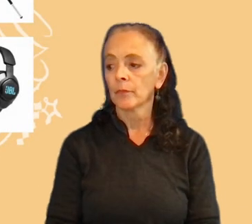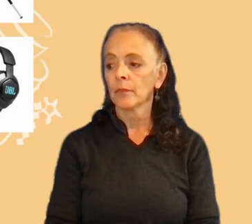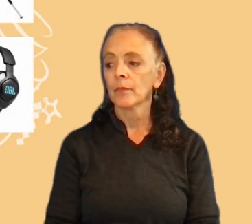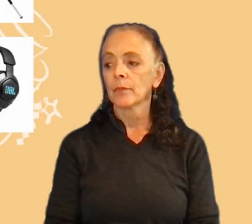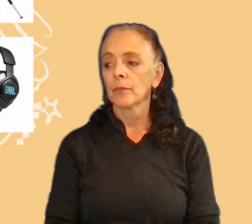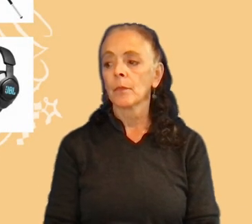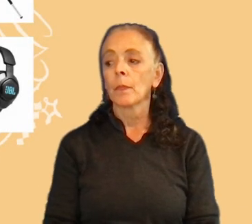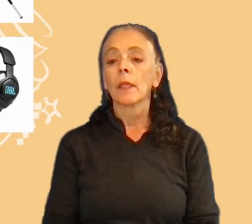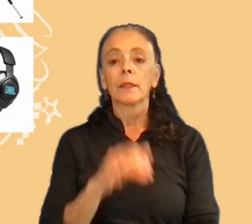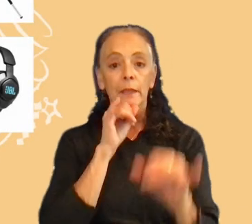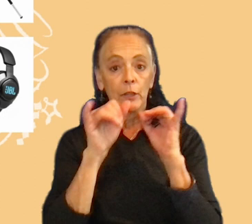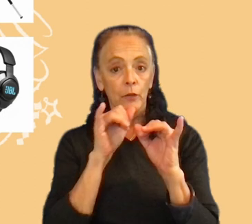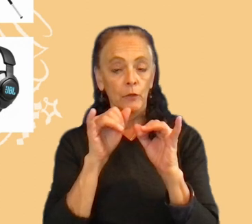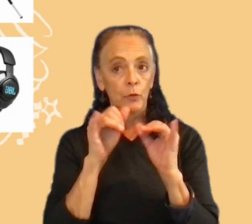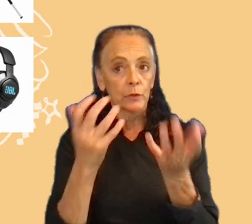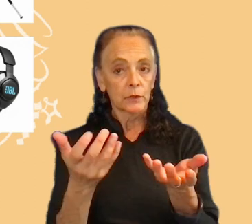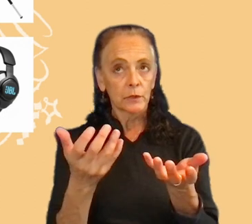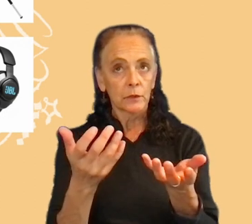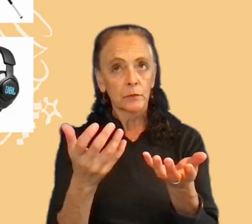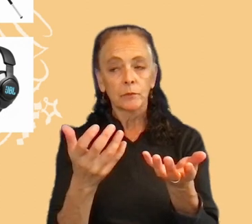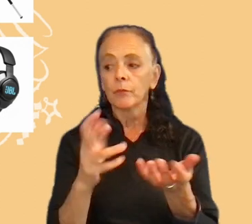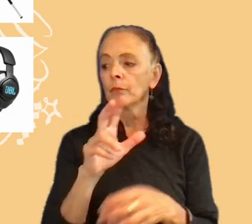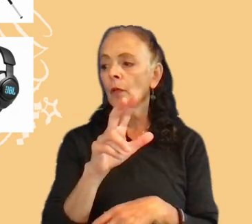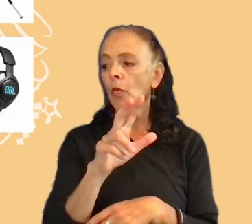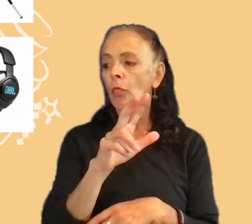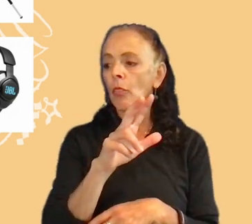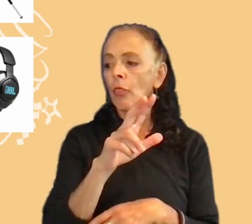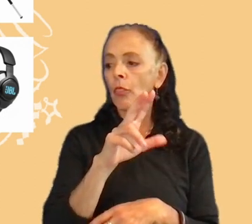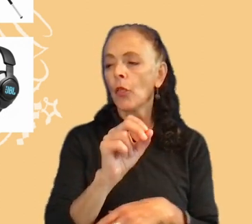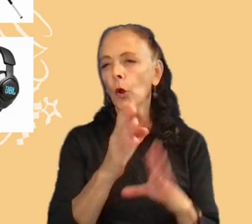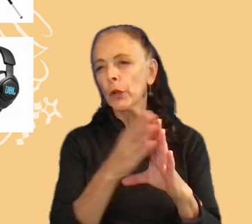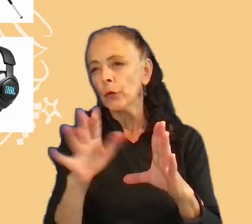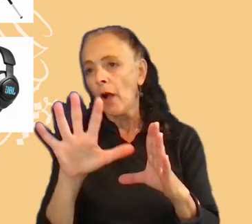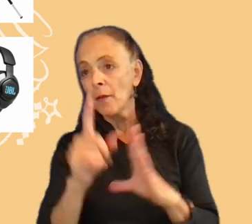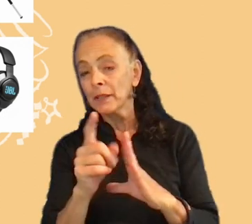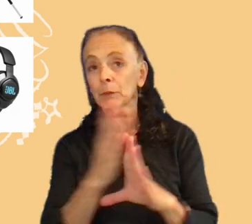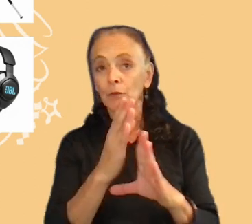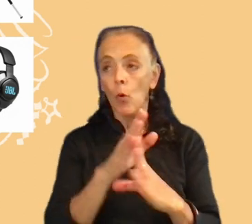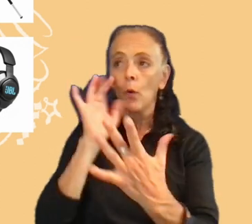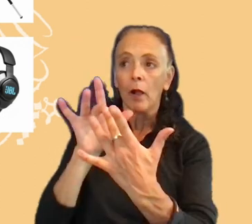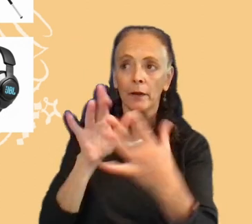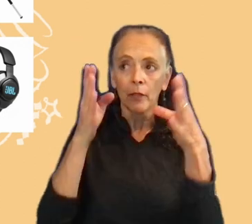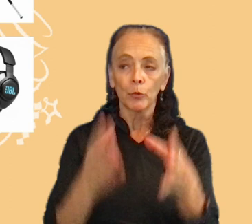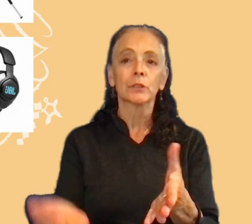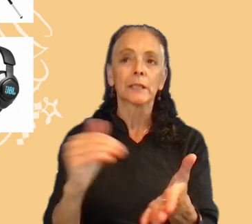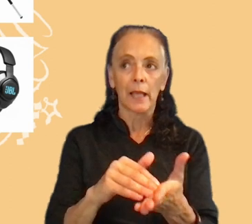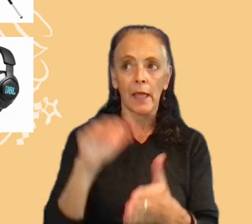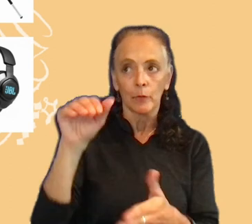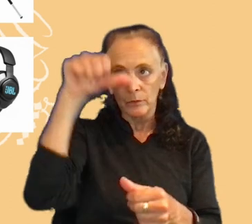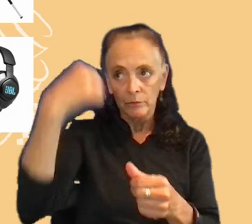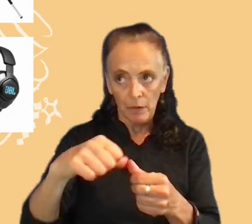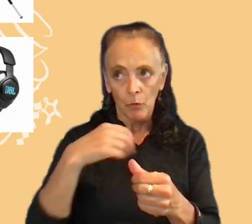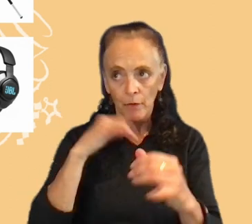For the interviews, 30 to 5 minutes before the interview, we contacted them again, as a reminder. And